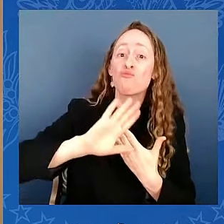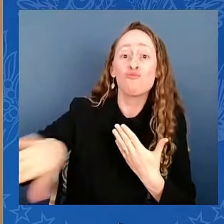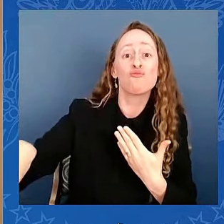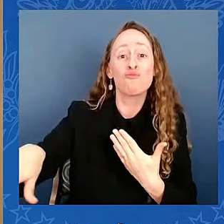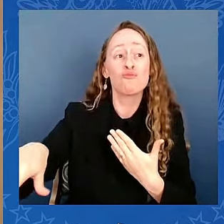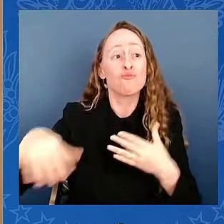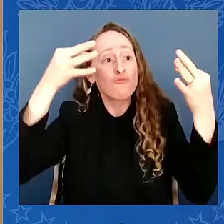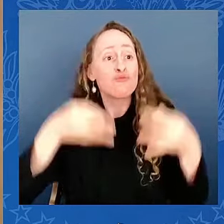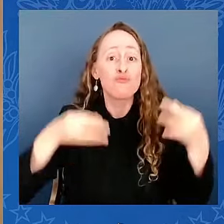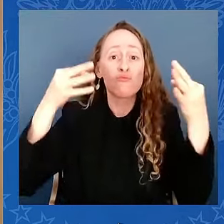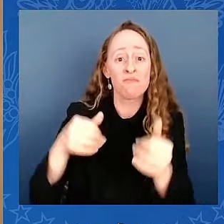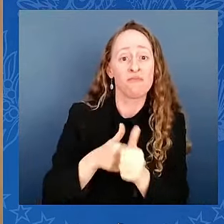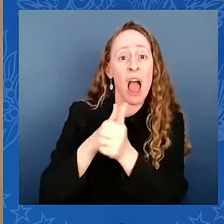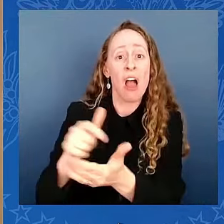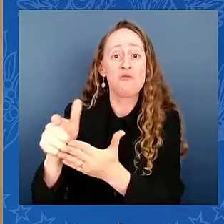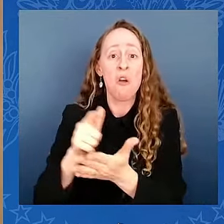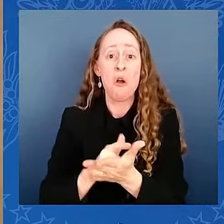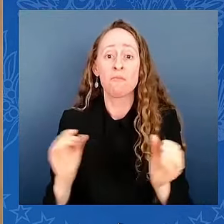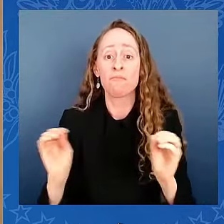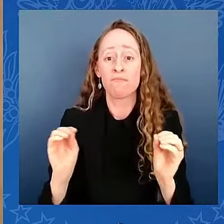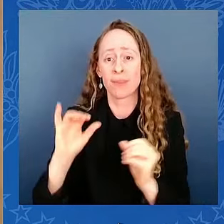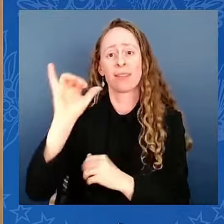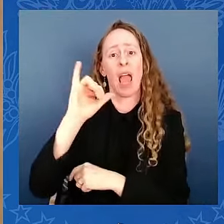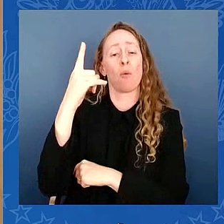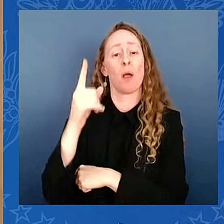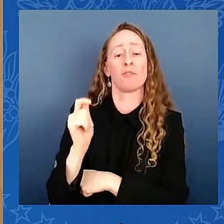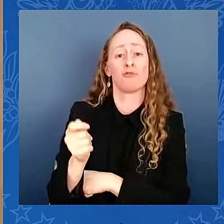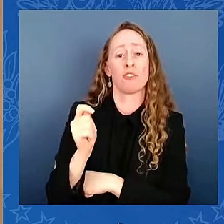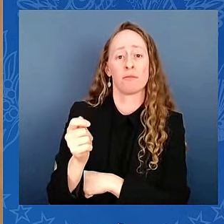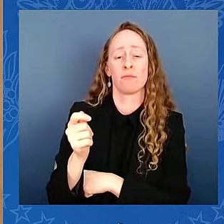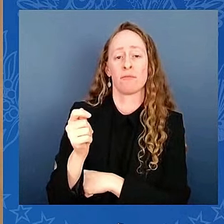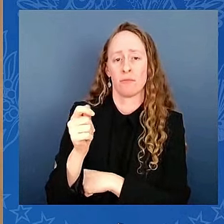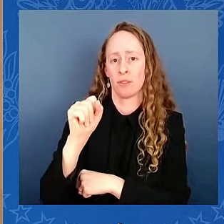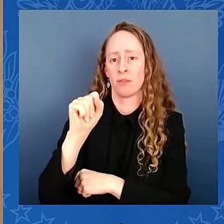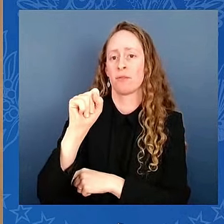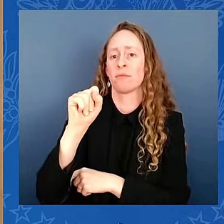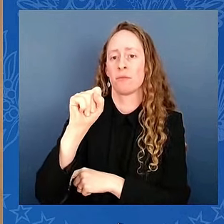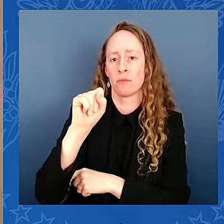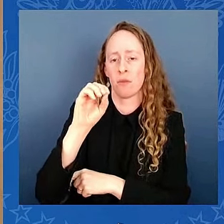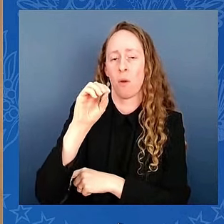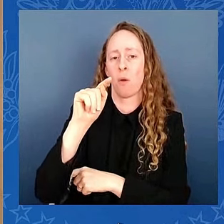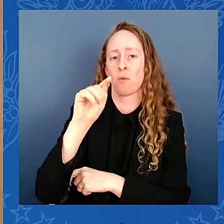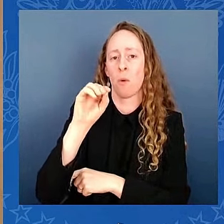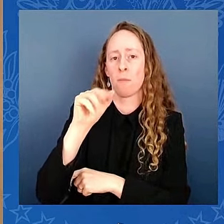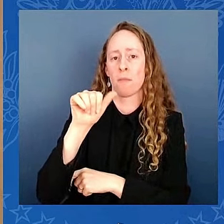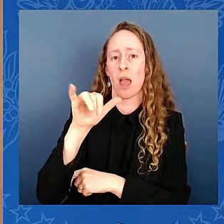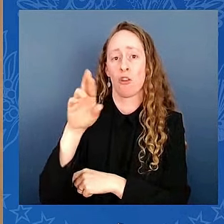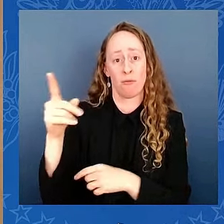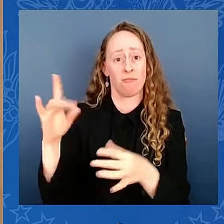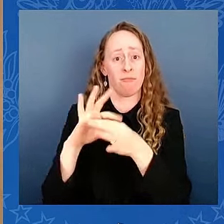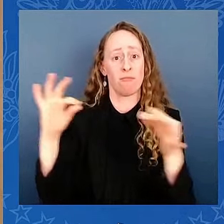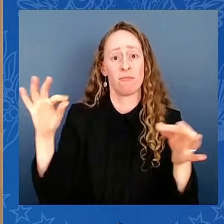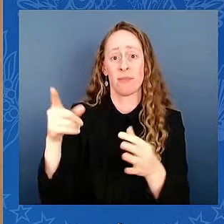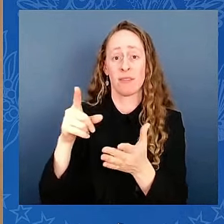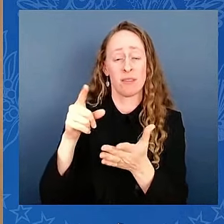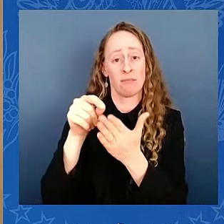She hears what she said. She said, in every use of official power, the President is now a king above the law.